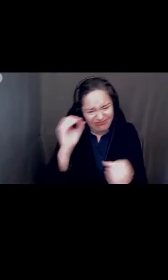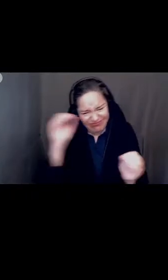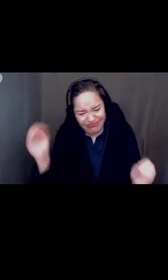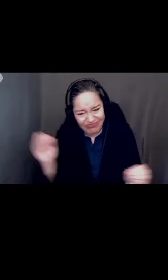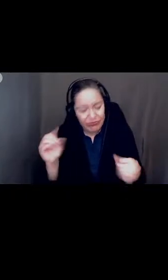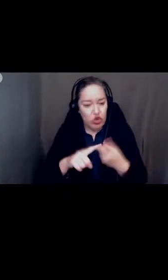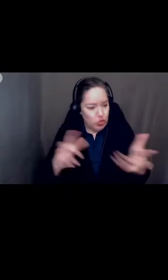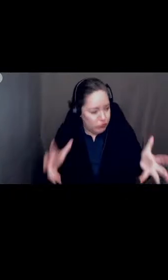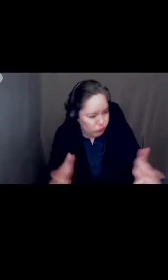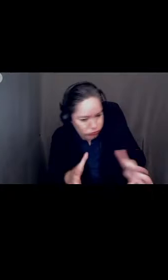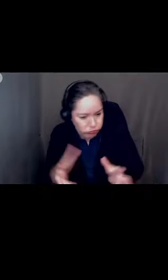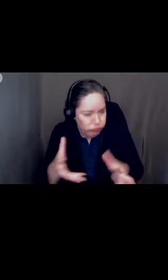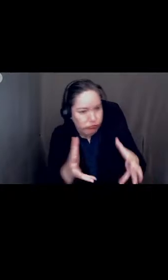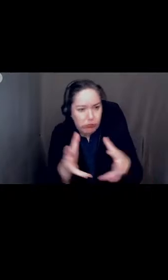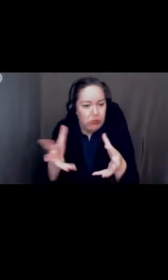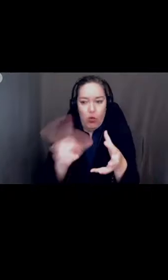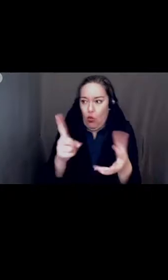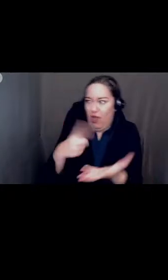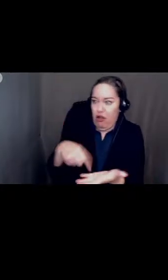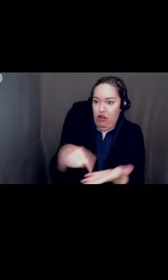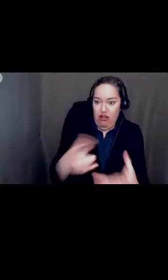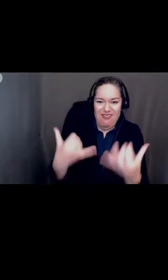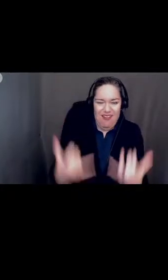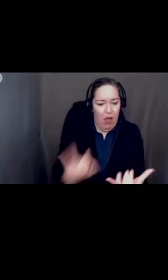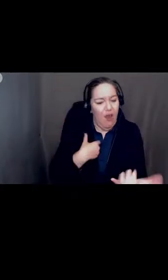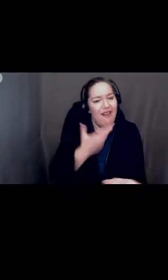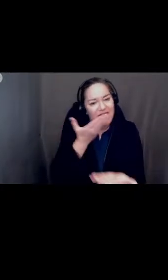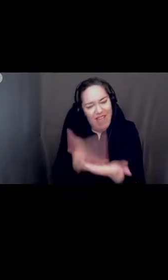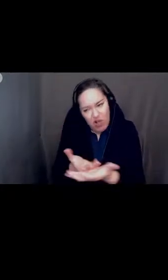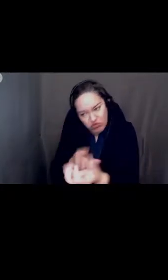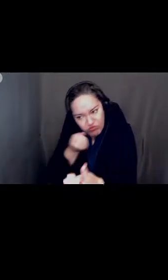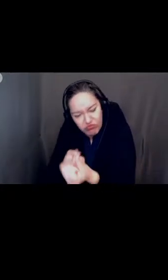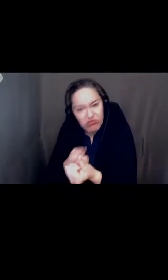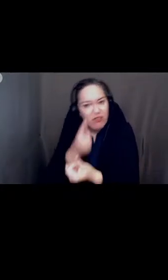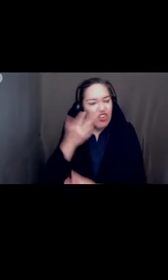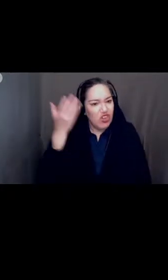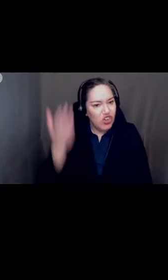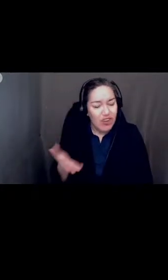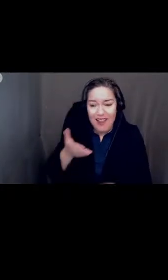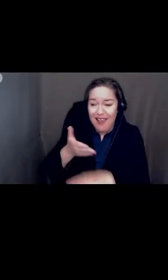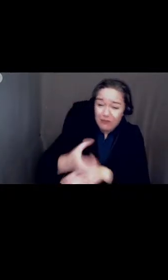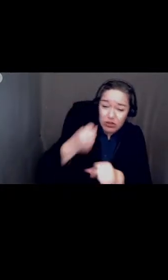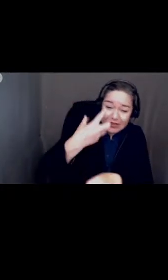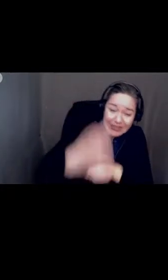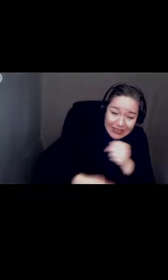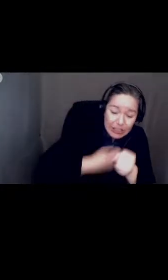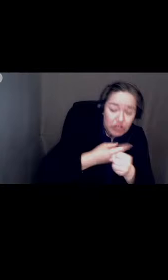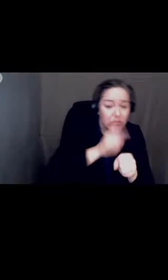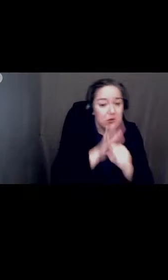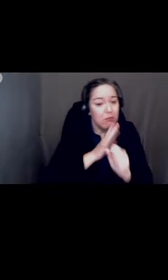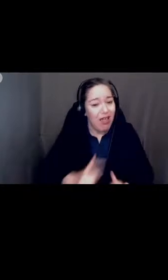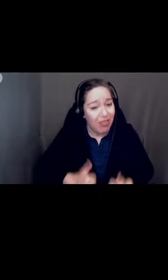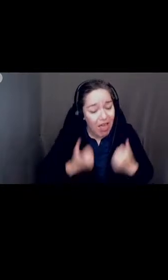get us where we are today, and I vouch for her after the years I have dedicated my life to the Colton Joint Unified School District.